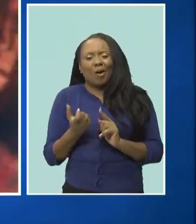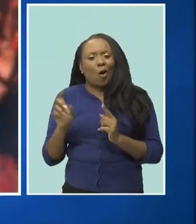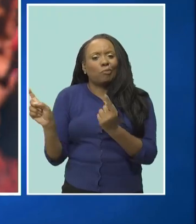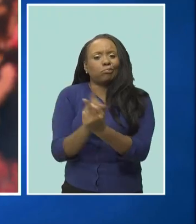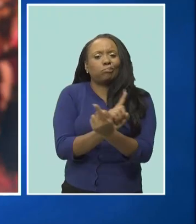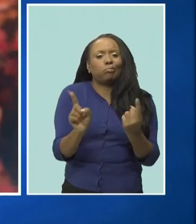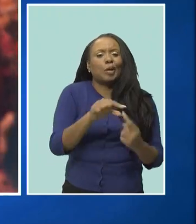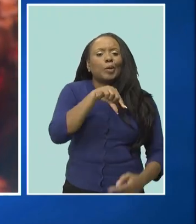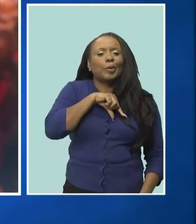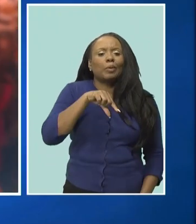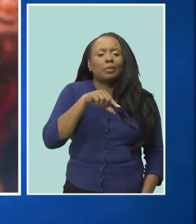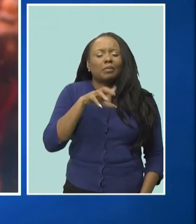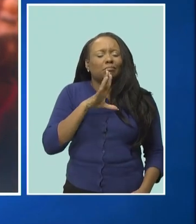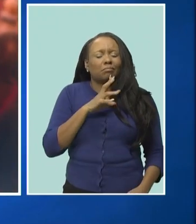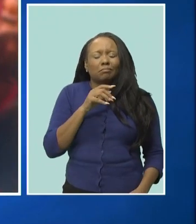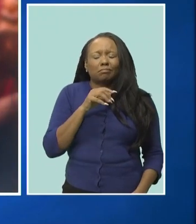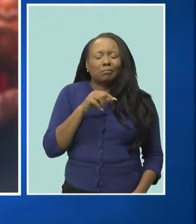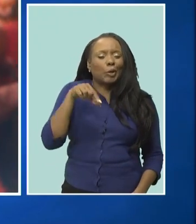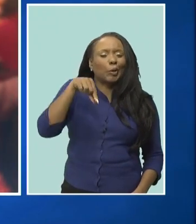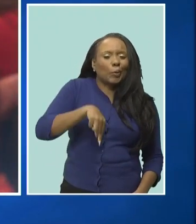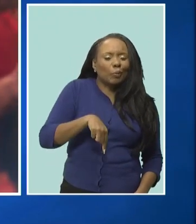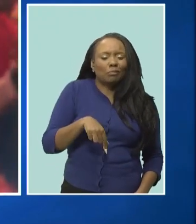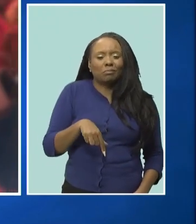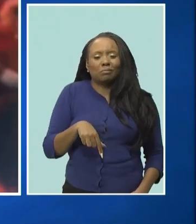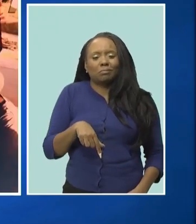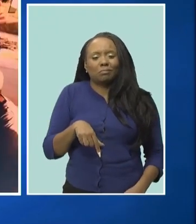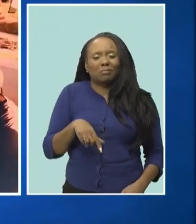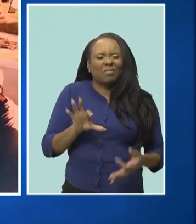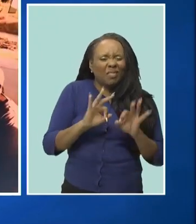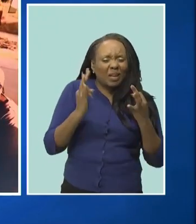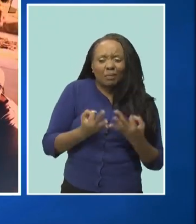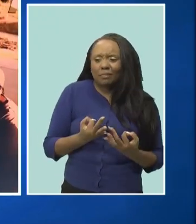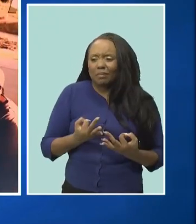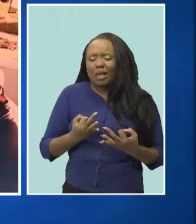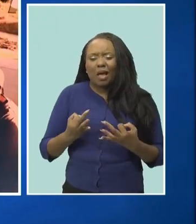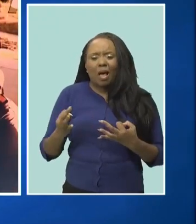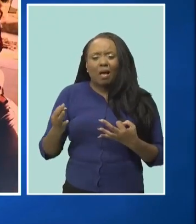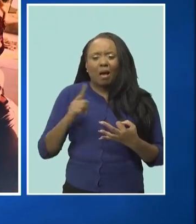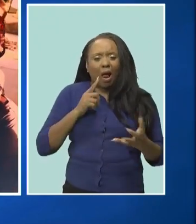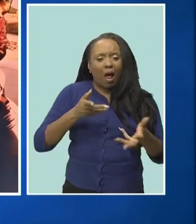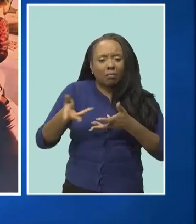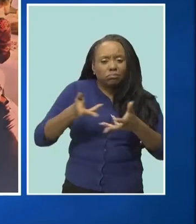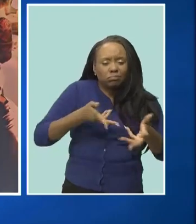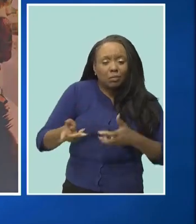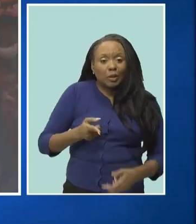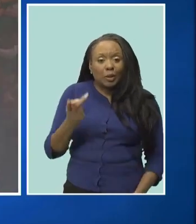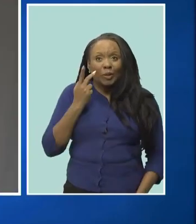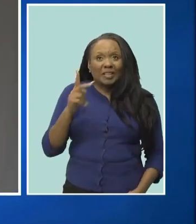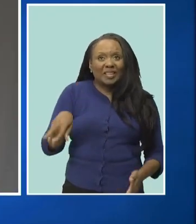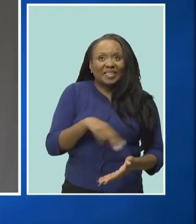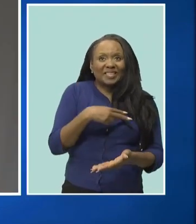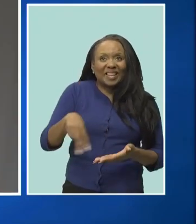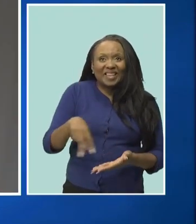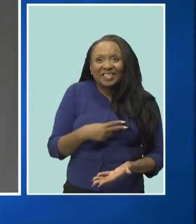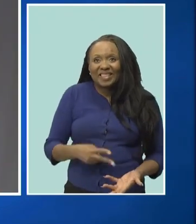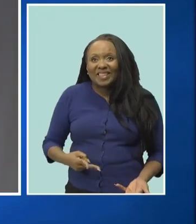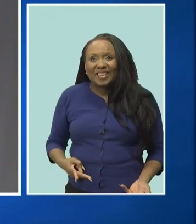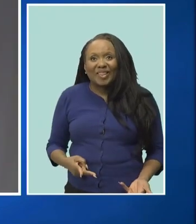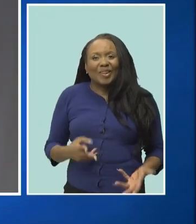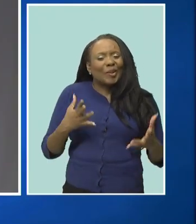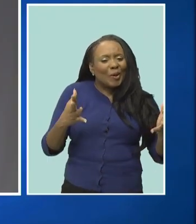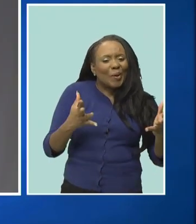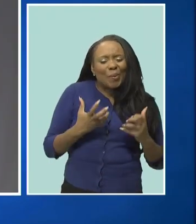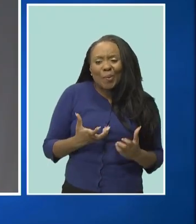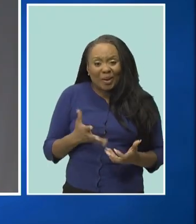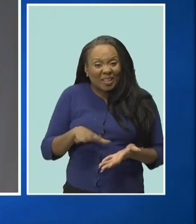early they're here to engage you to tell you what to do next if you've seen the lane dancing you don't know how to like that they